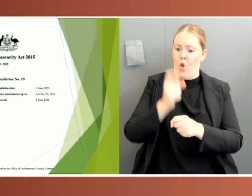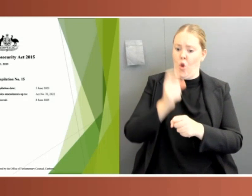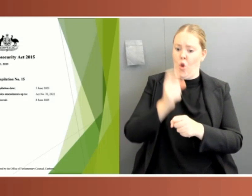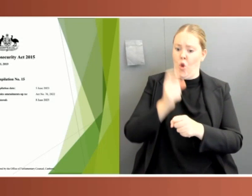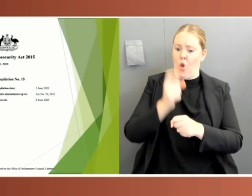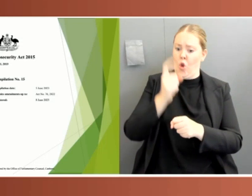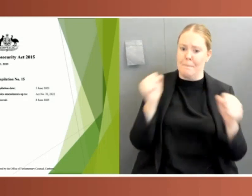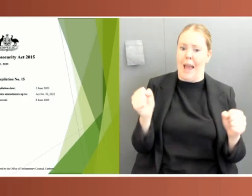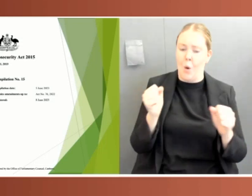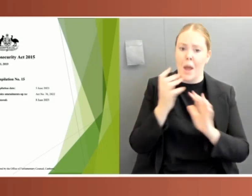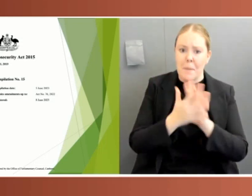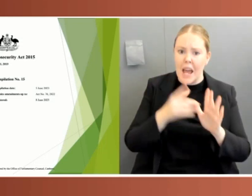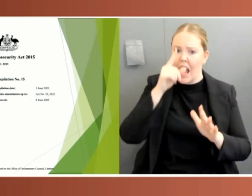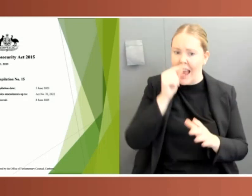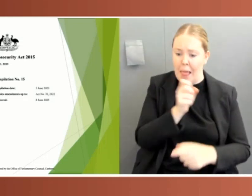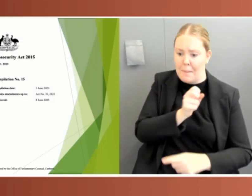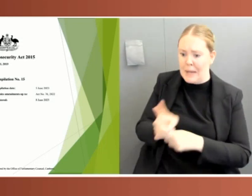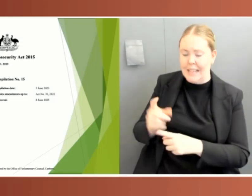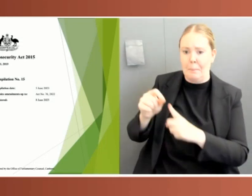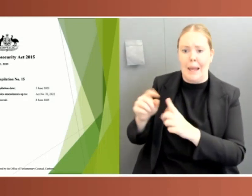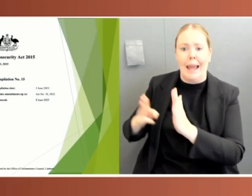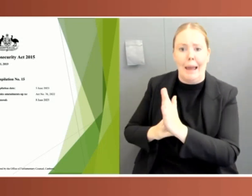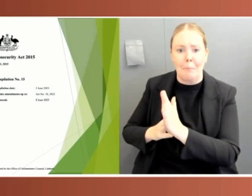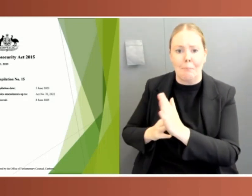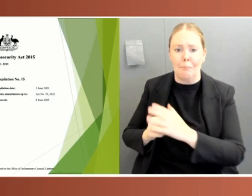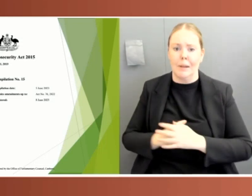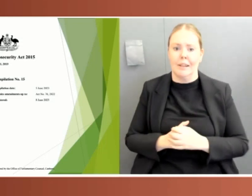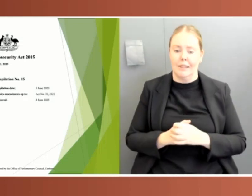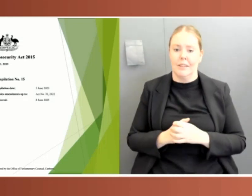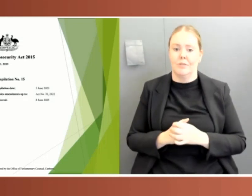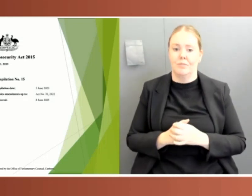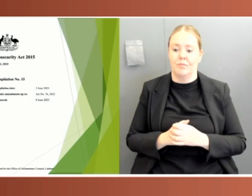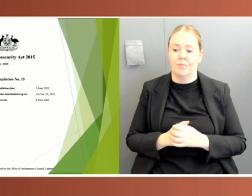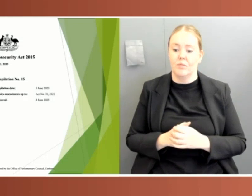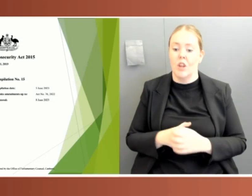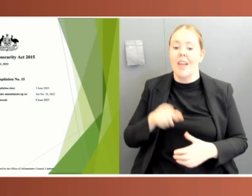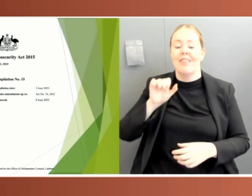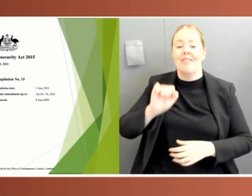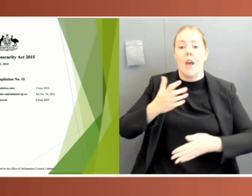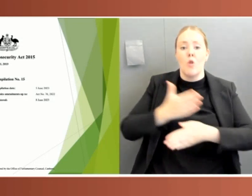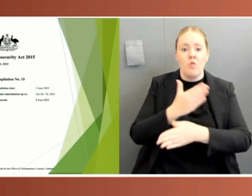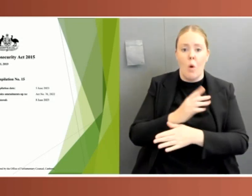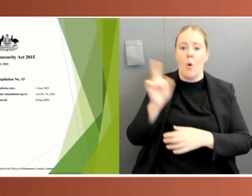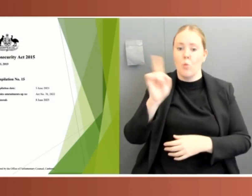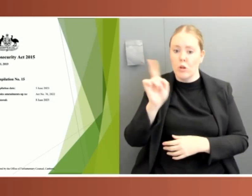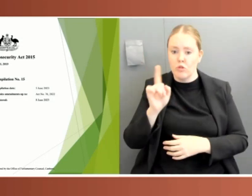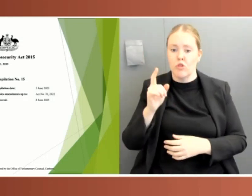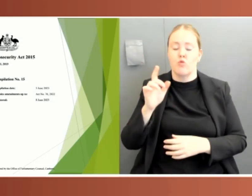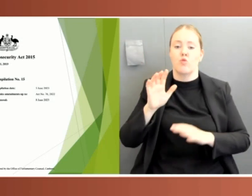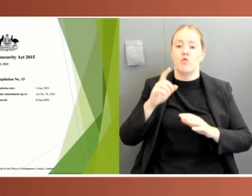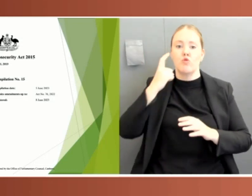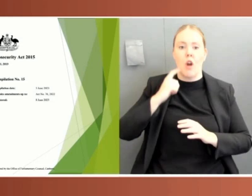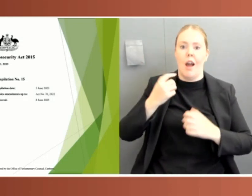emergence, establishment or spread of disease into any part of Australia or any other country. This includes imposing restrictions on